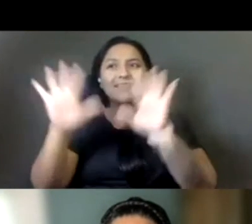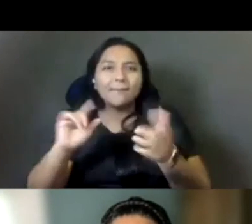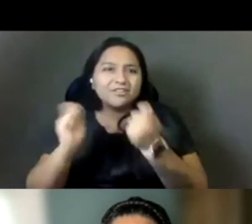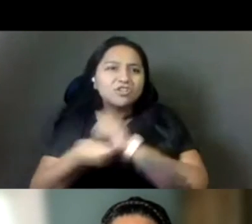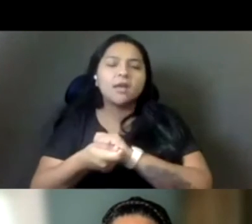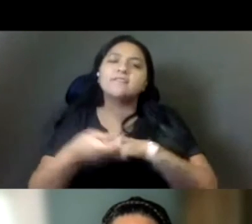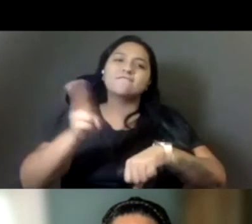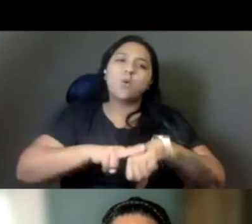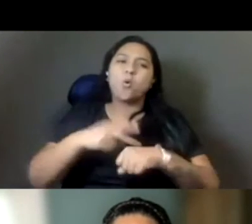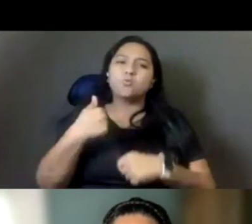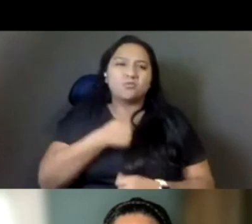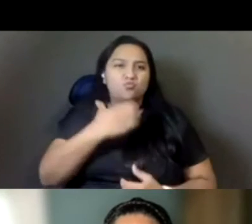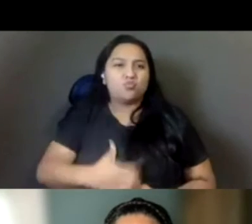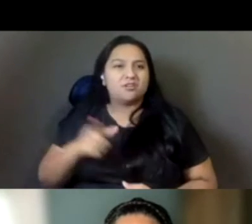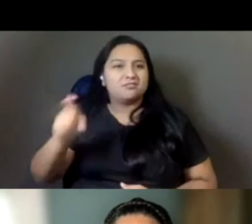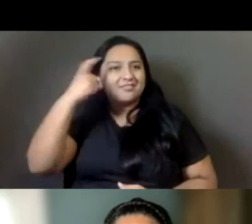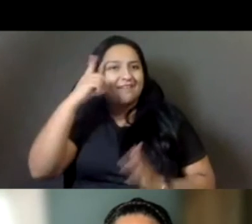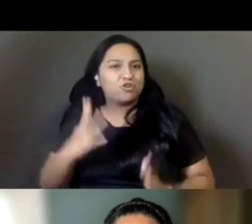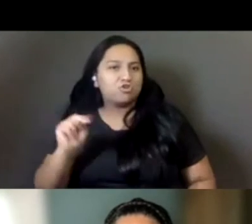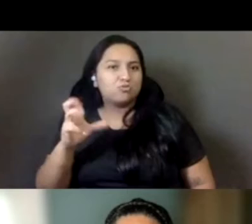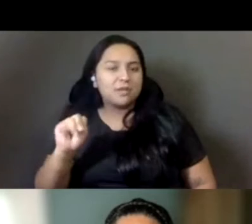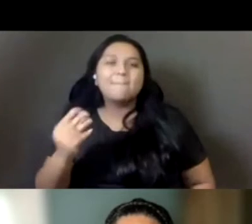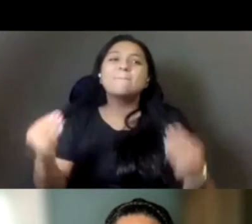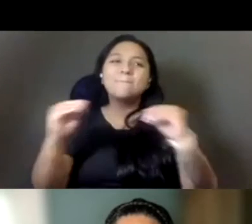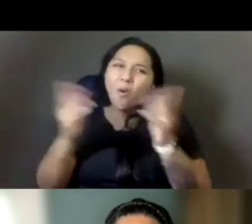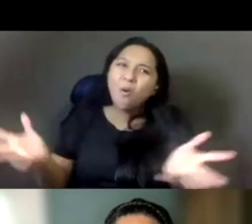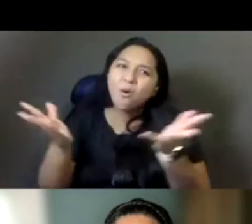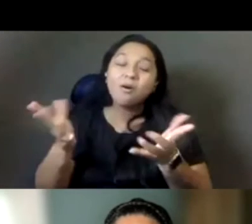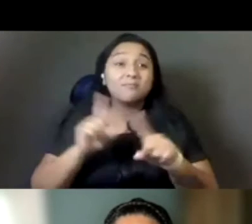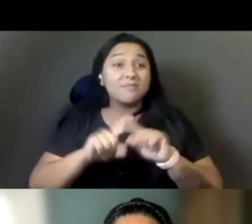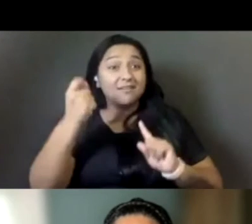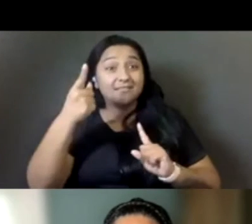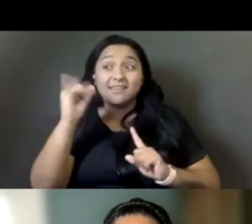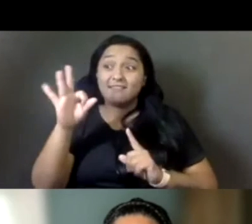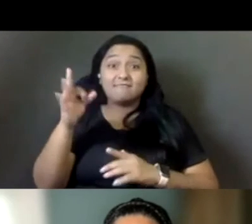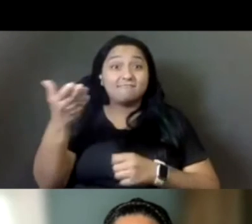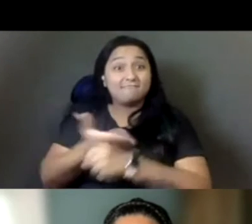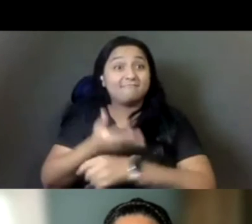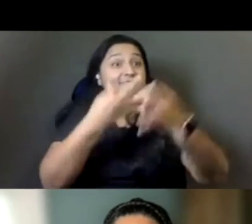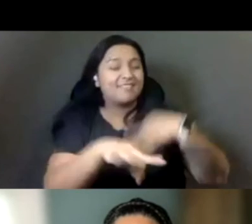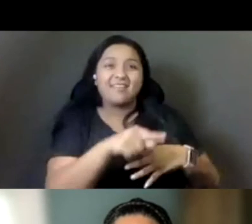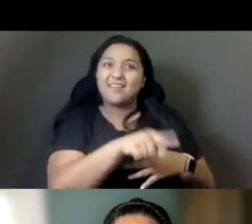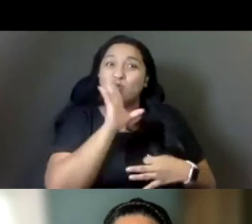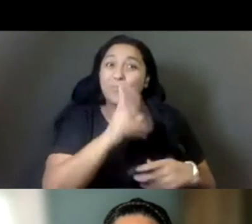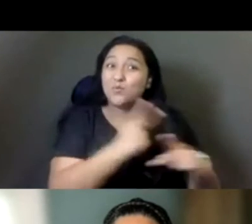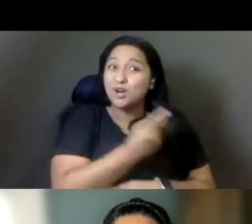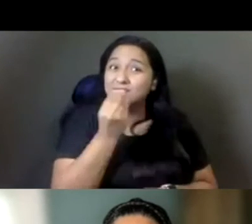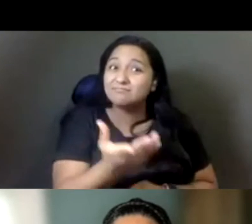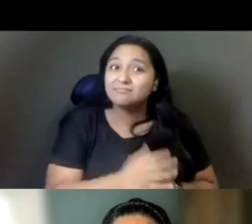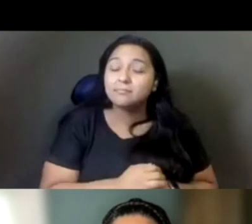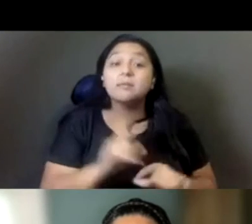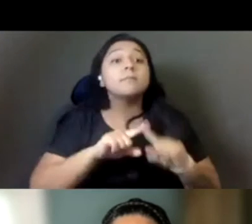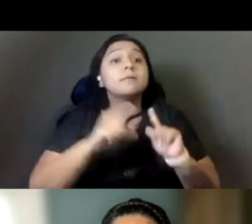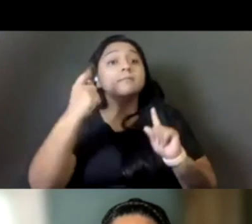But again, the alternative would be so much worse. Um, so the first thing I'm actually going to start with is actually the appointments that the governor